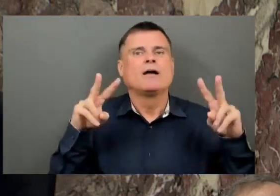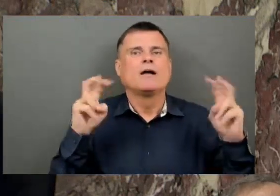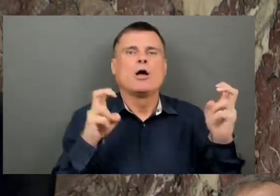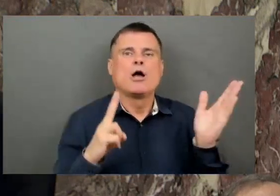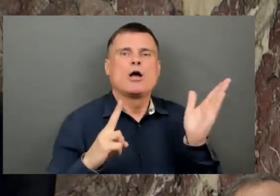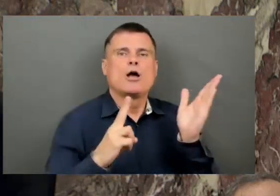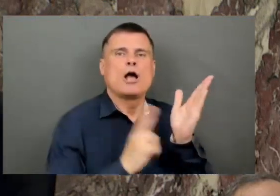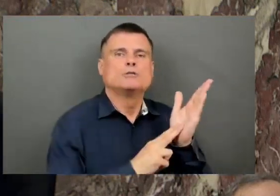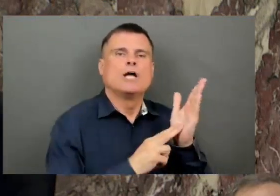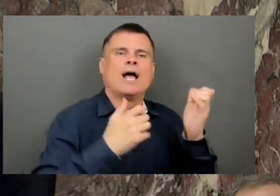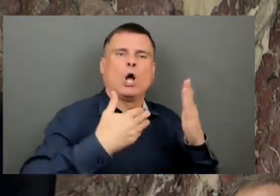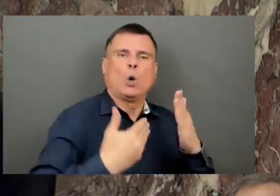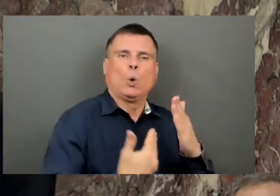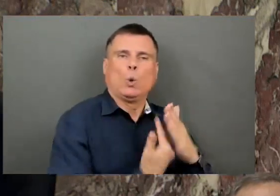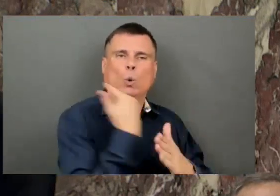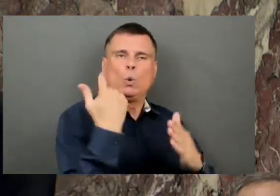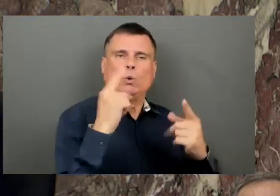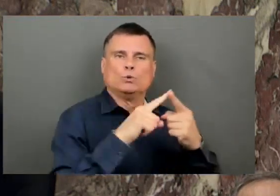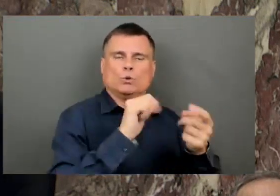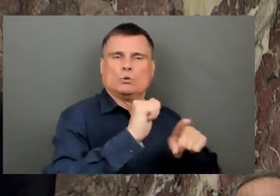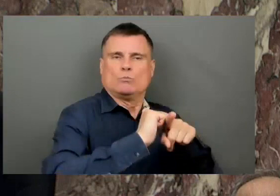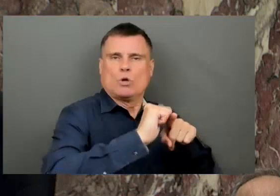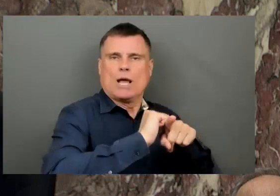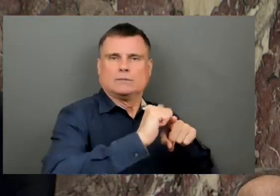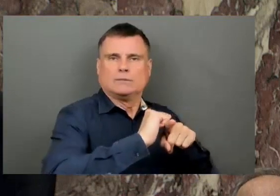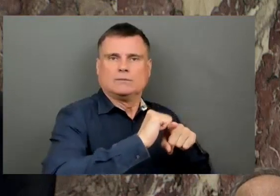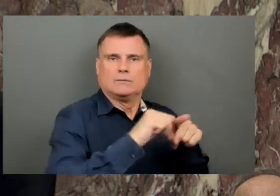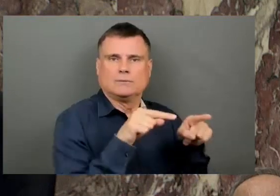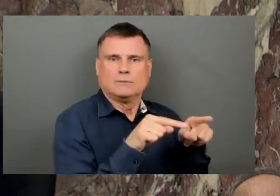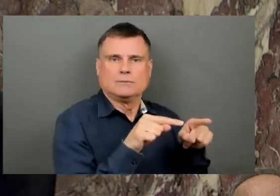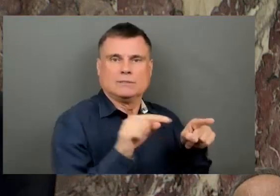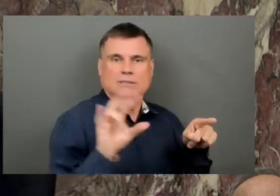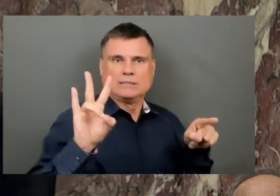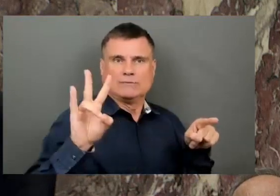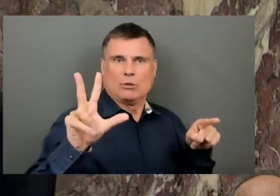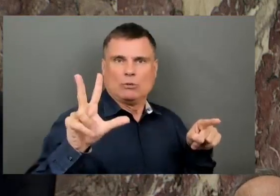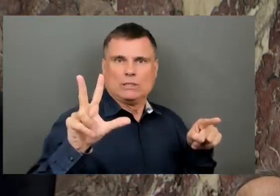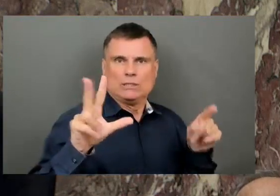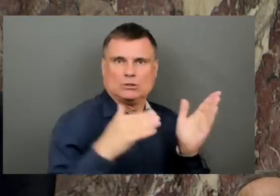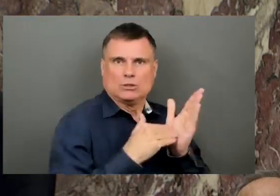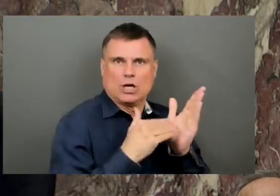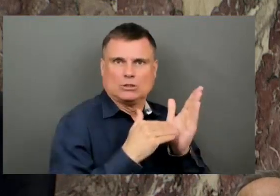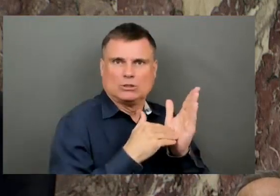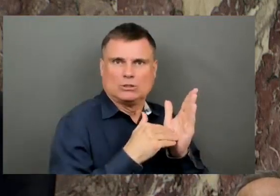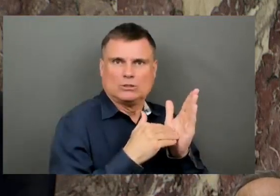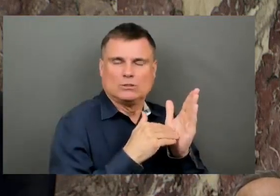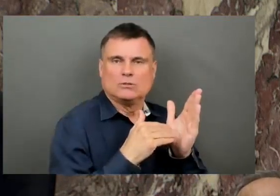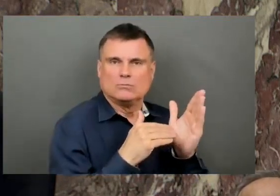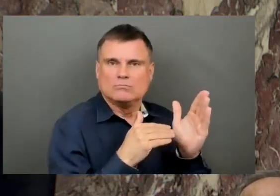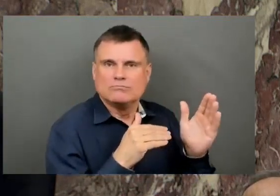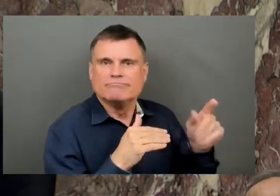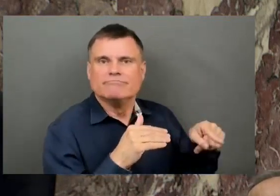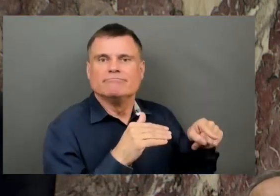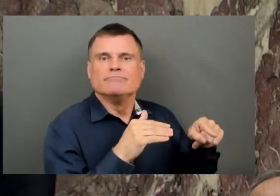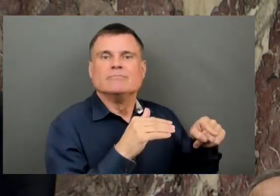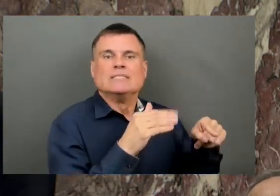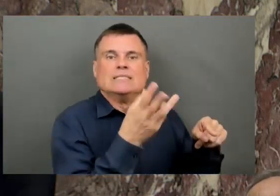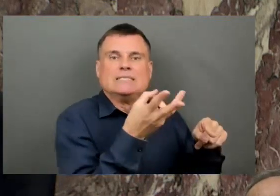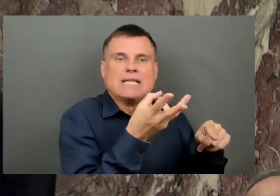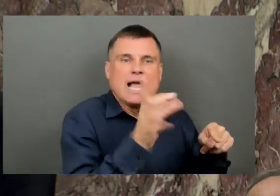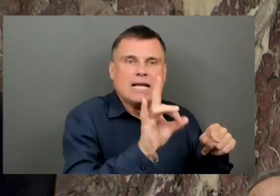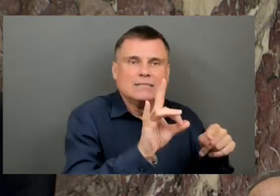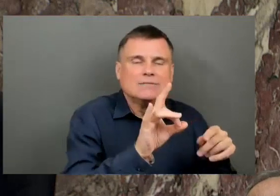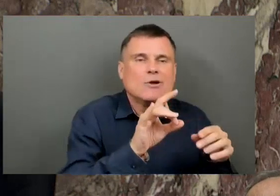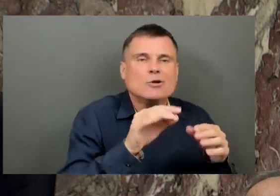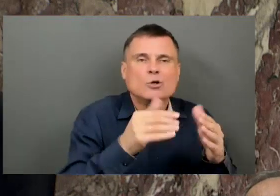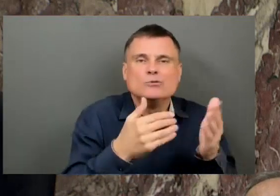68. It's by ensuring that there are more doctors in place and supporting those doctors with primary care networks that